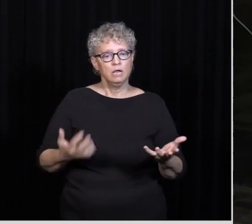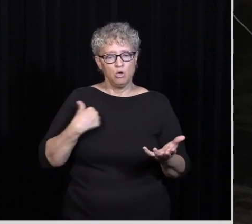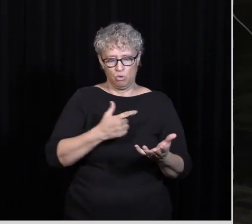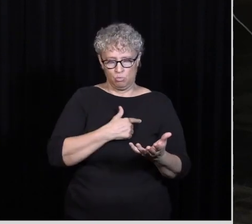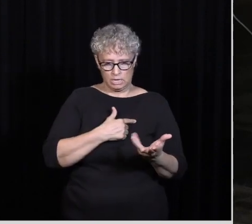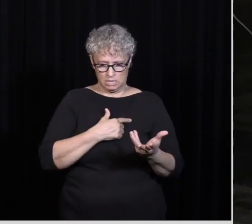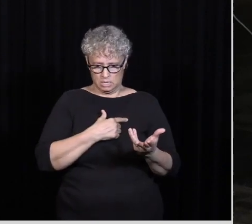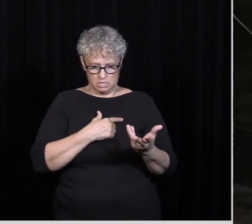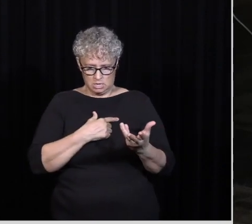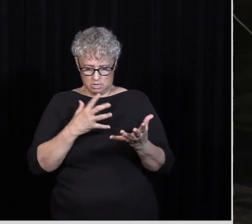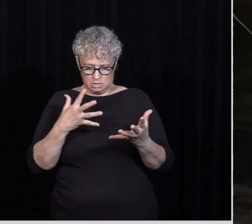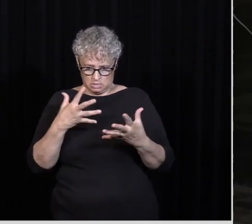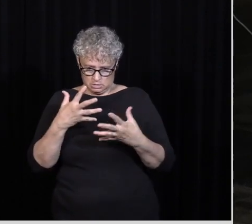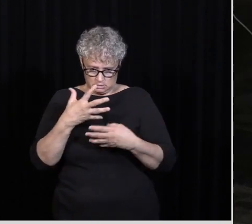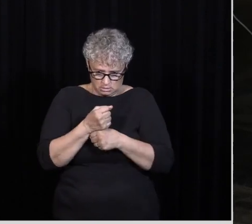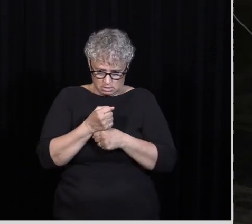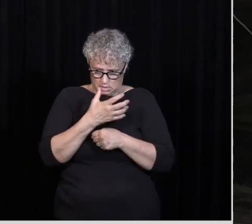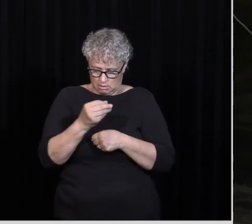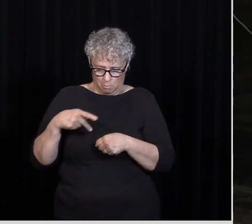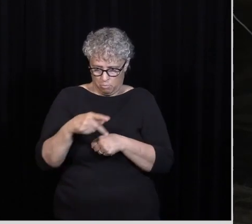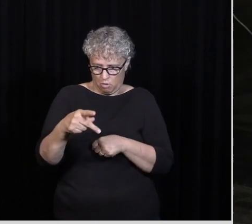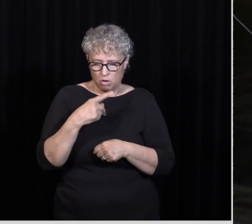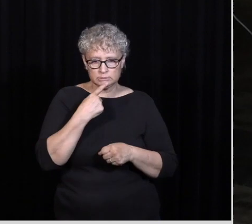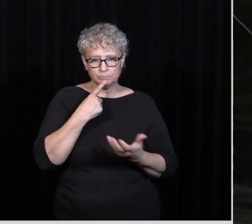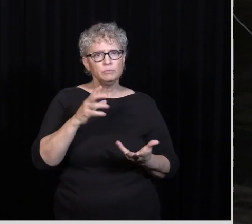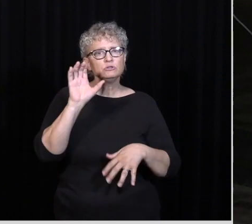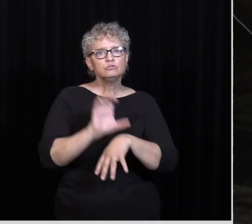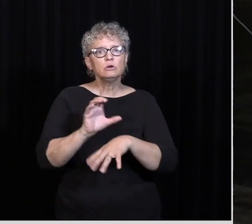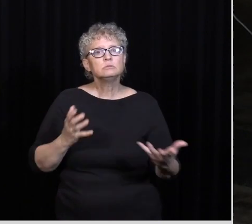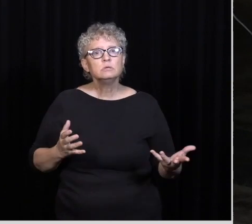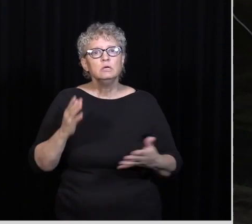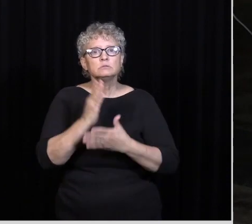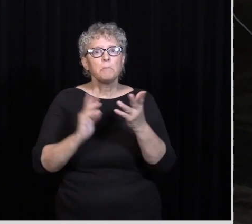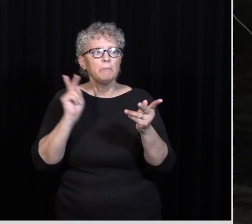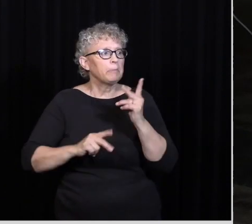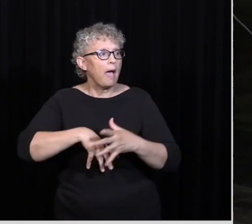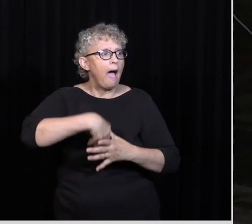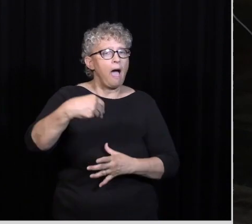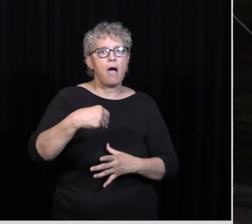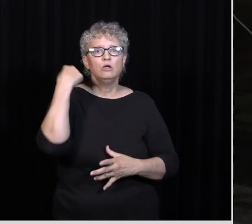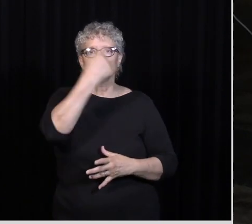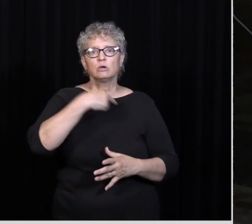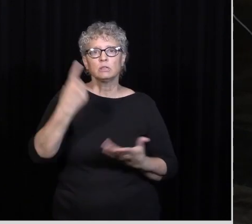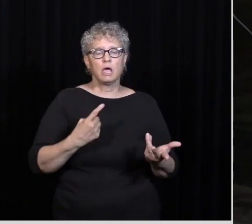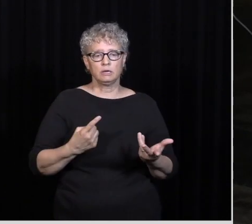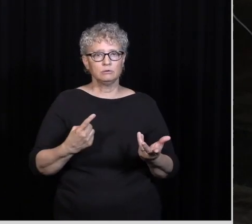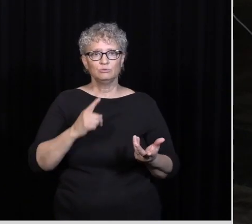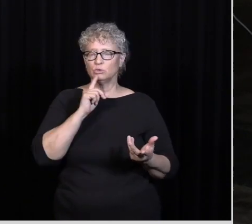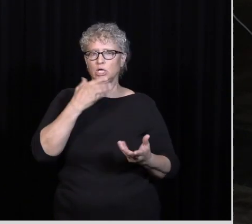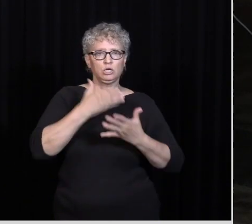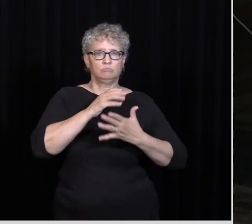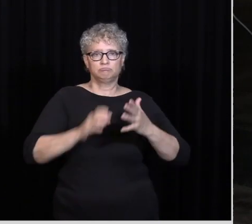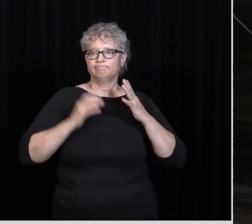this together I think we get it Because what's going on Is Paul is saying Church There's some guys out there That they look like Just man Bang up Christians